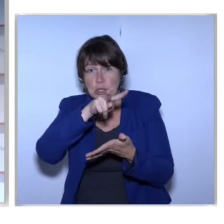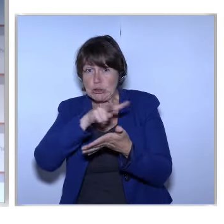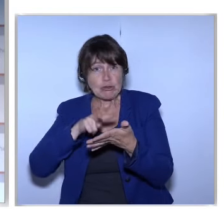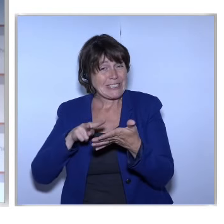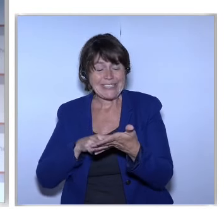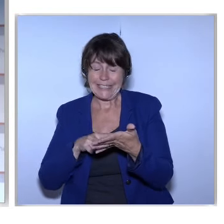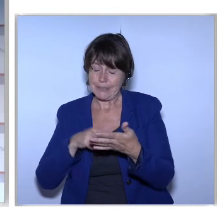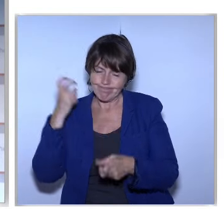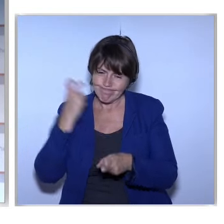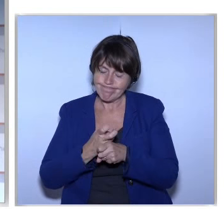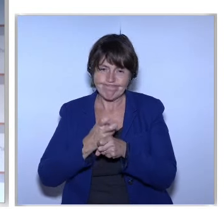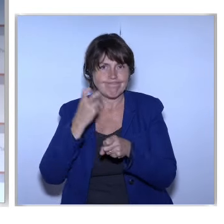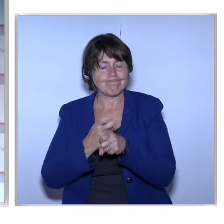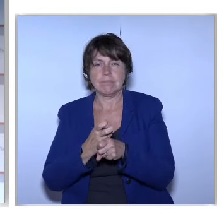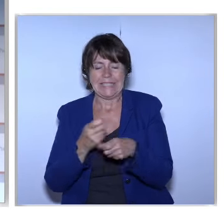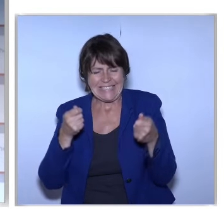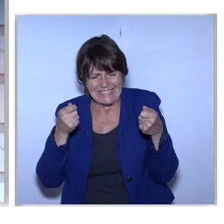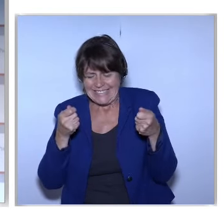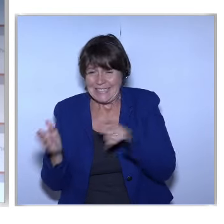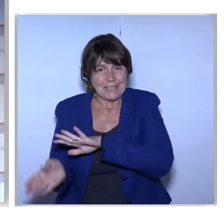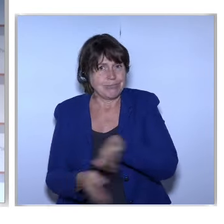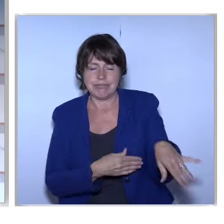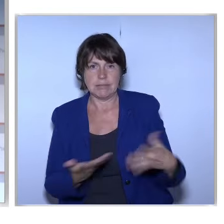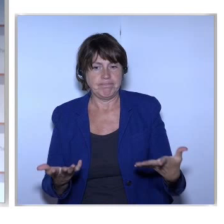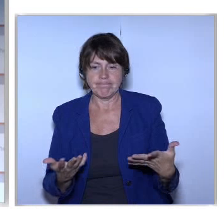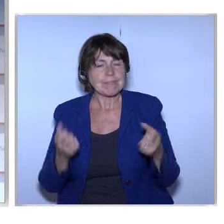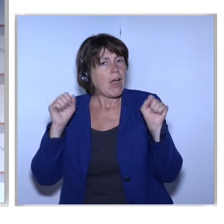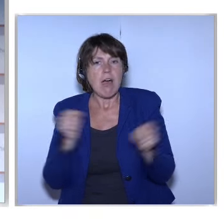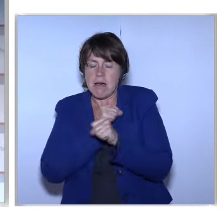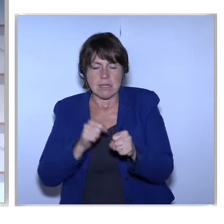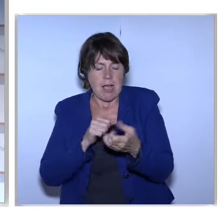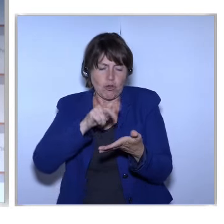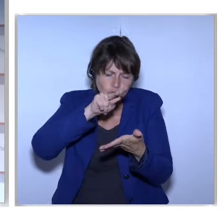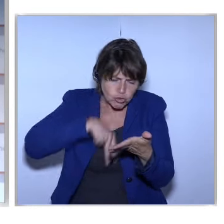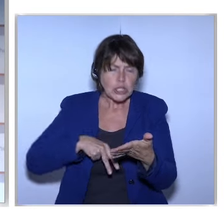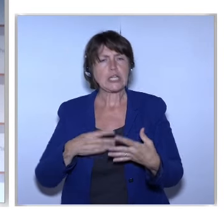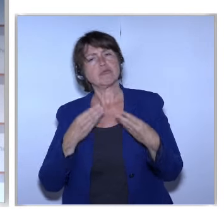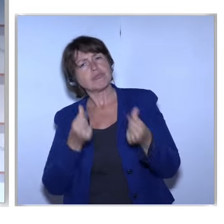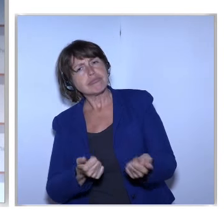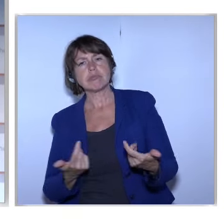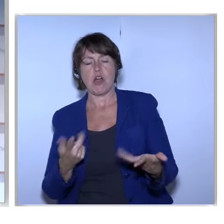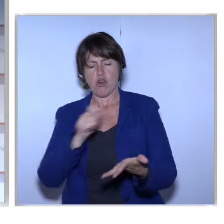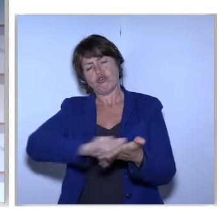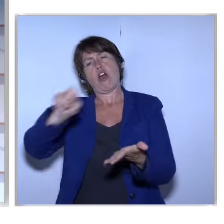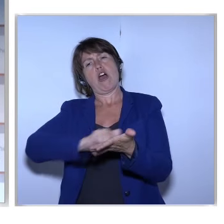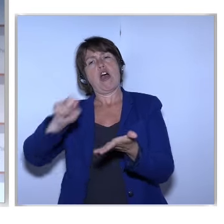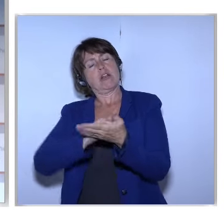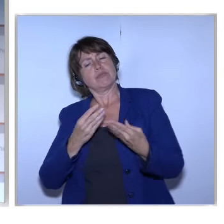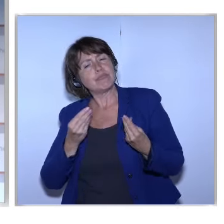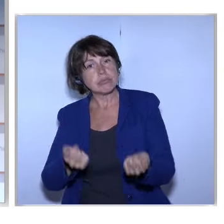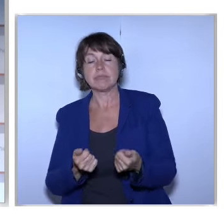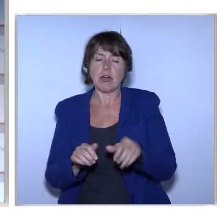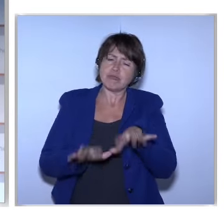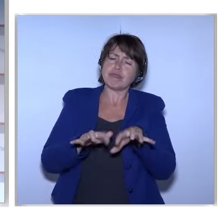Practice It Means That They Lack The Basic Reading And Writing Skills To Fully And Independently Participate In Society